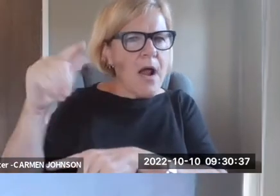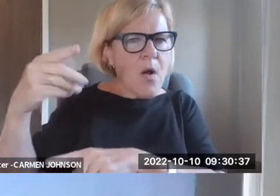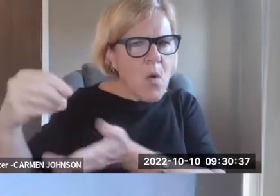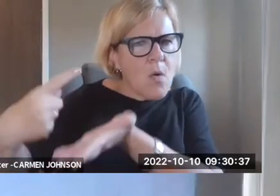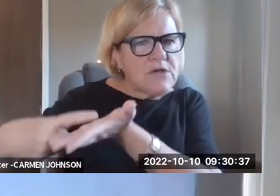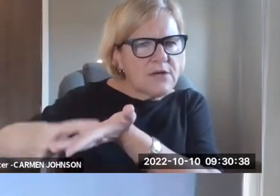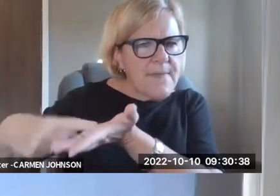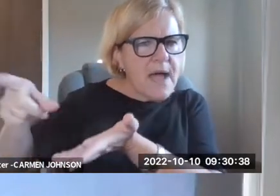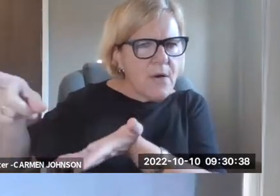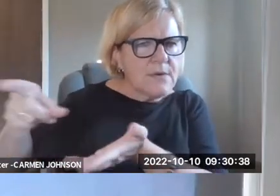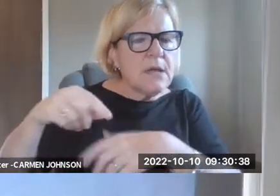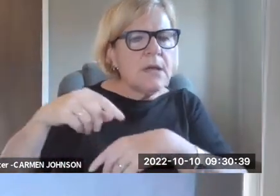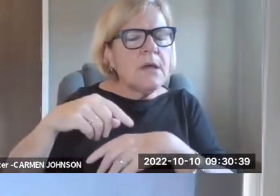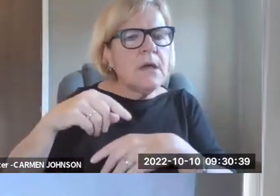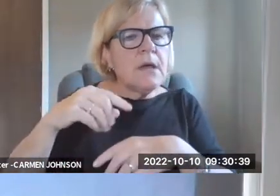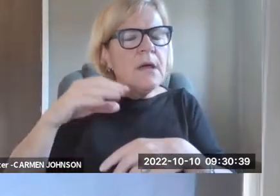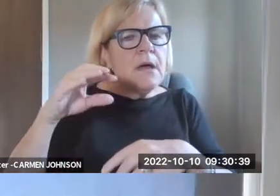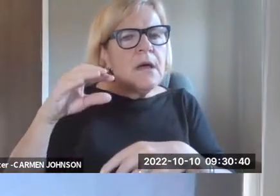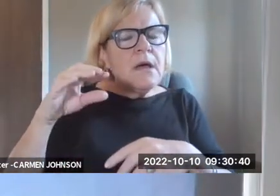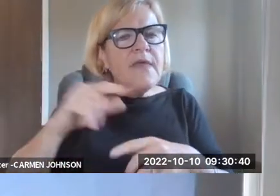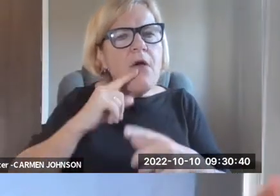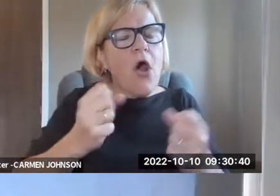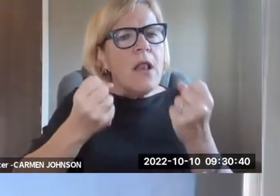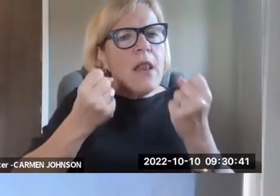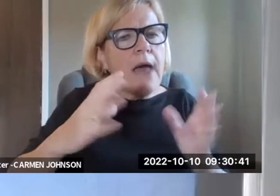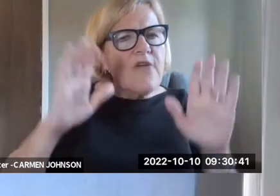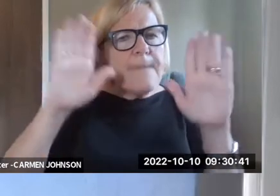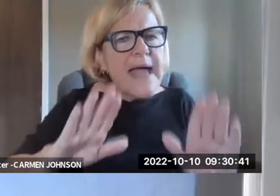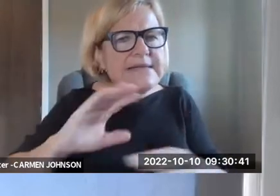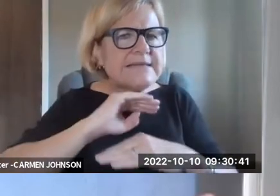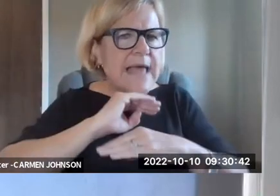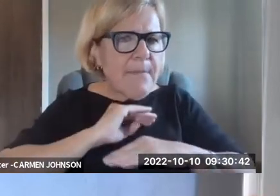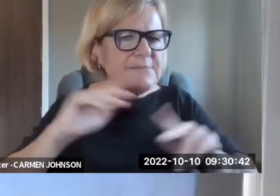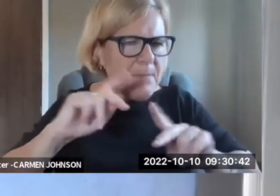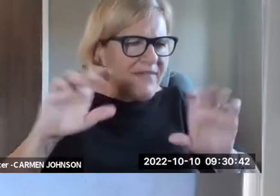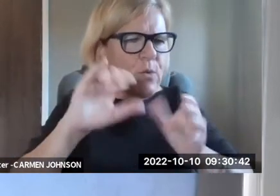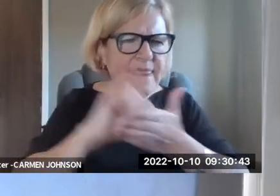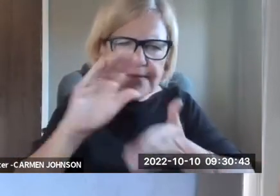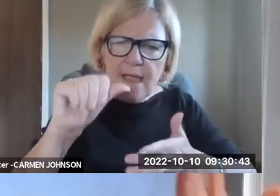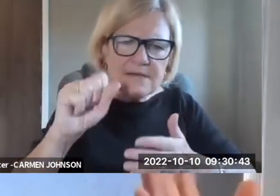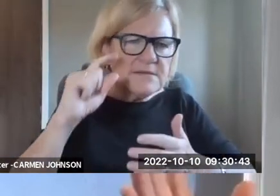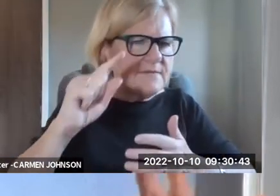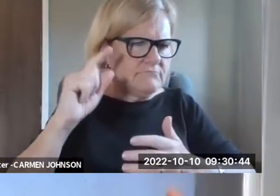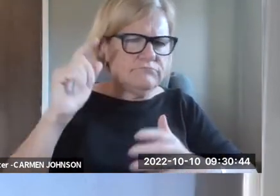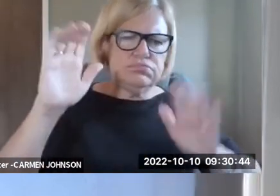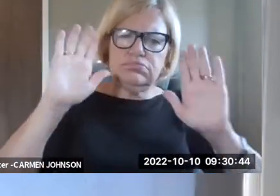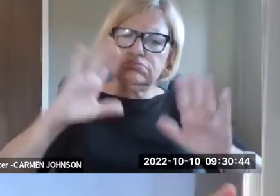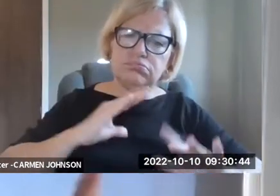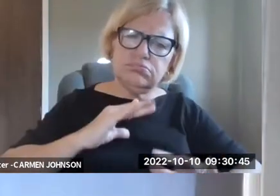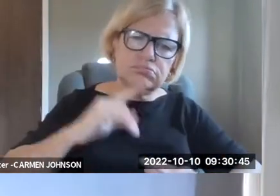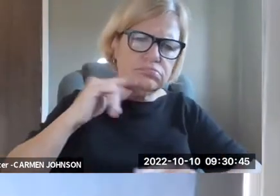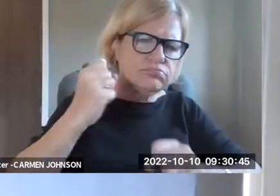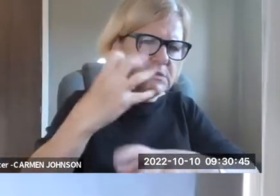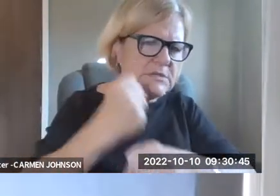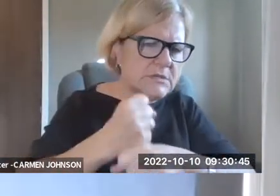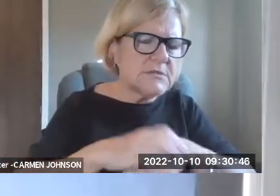practitioner, um, the, both Tessa, I think, and Margo talked about, um, the fact that there, there